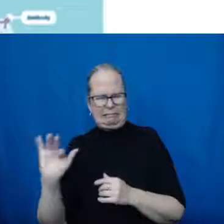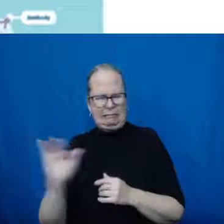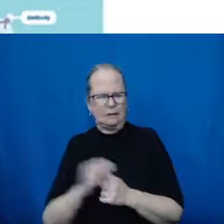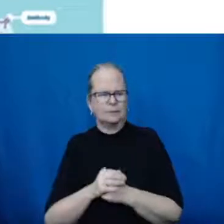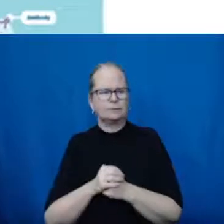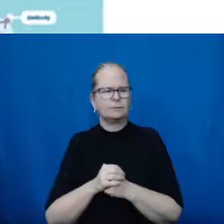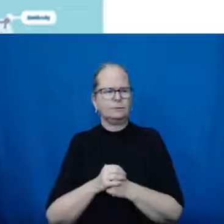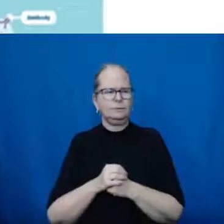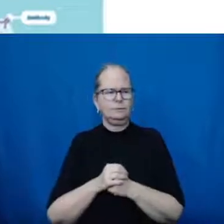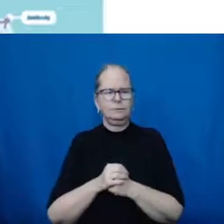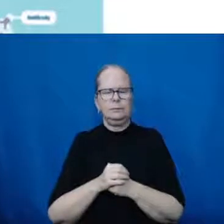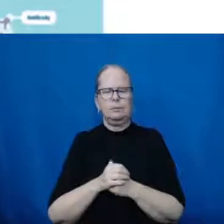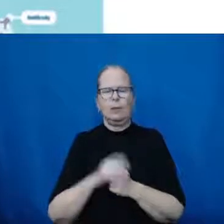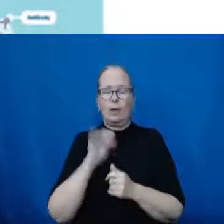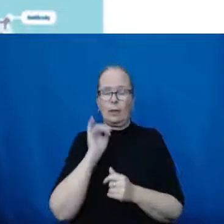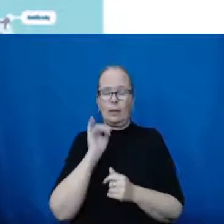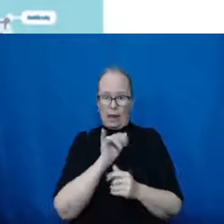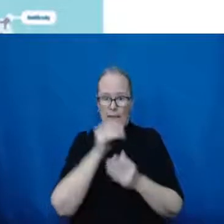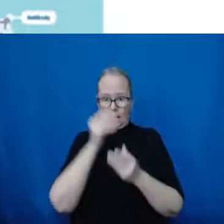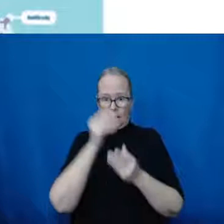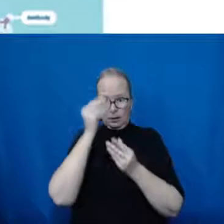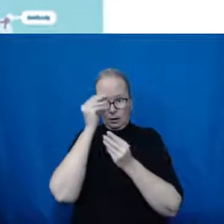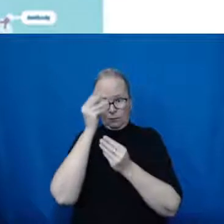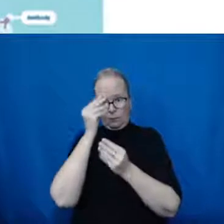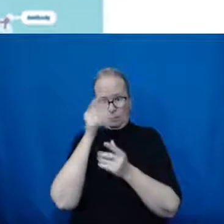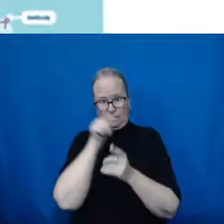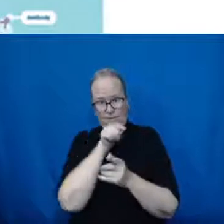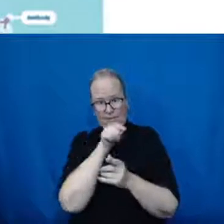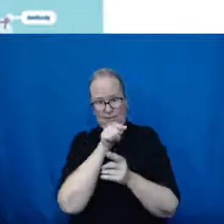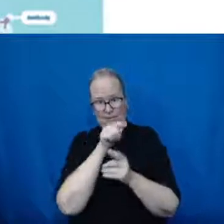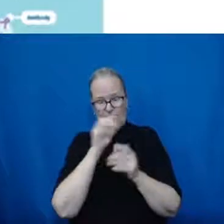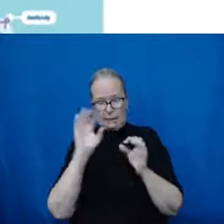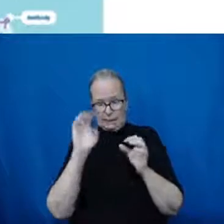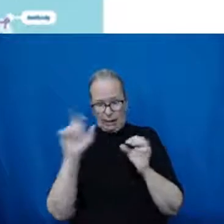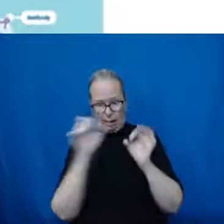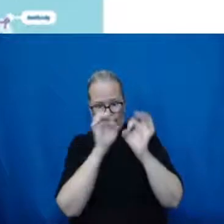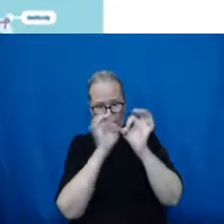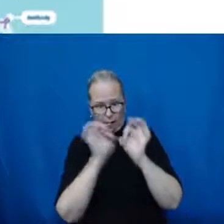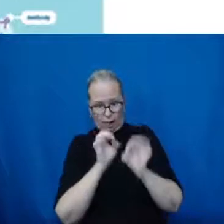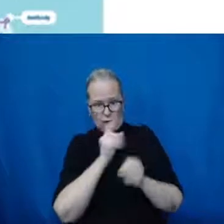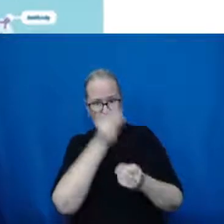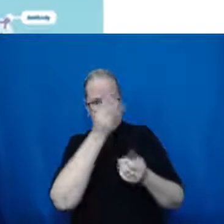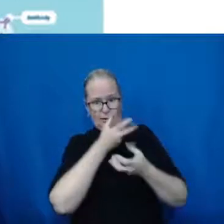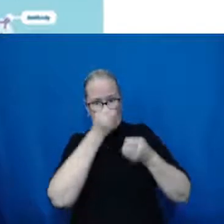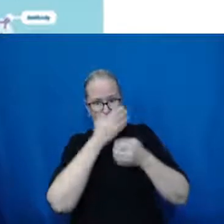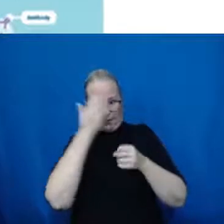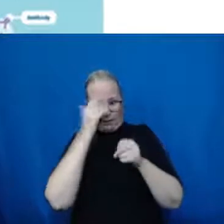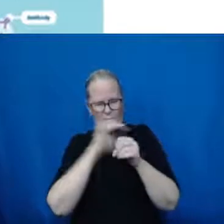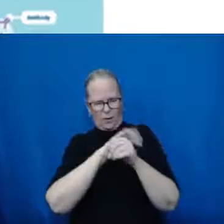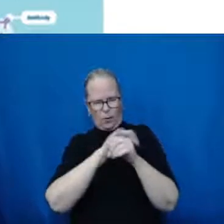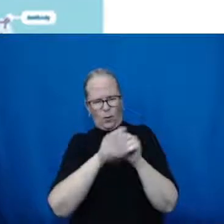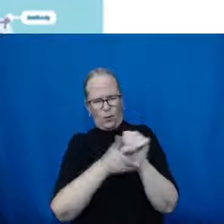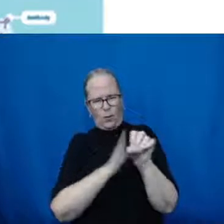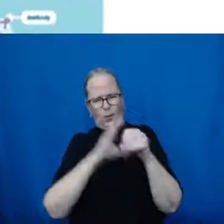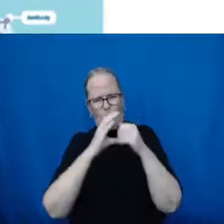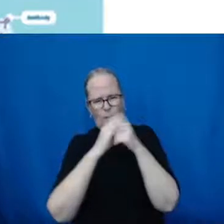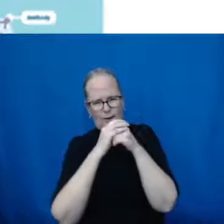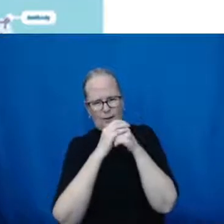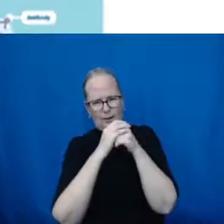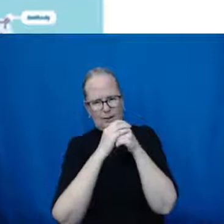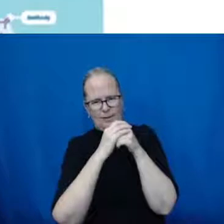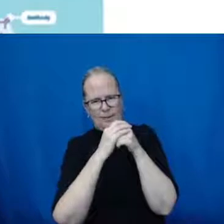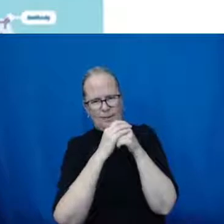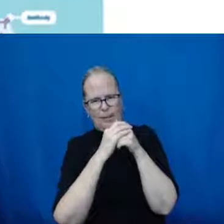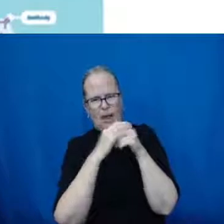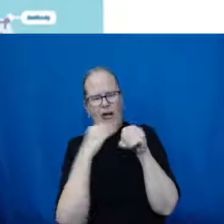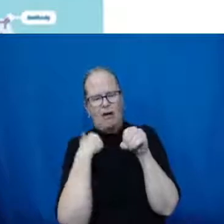inside the shell of the modified virus, there's a material from the virus that causes COVID-19. That's the viral vector piece. And once the viral vector is inside our